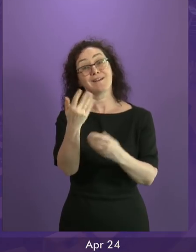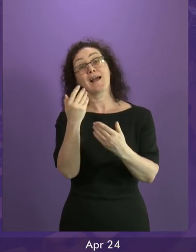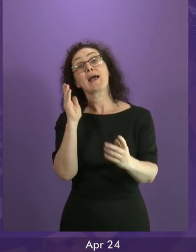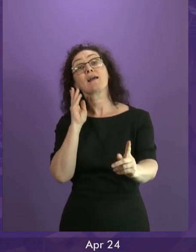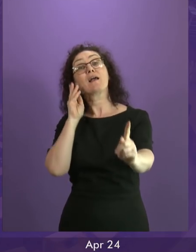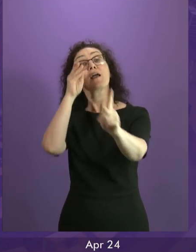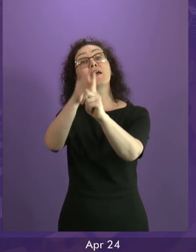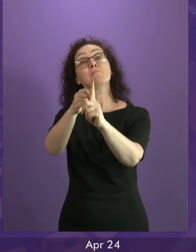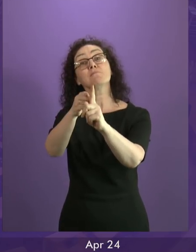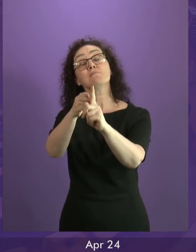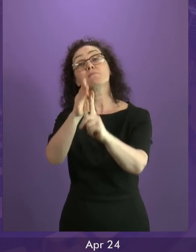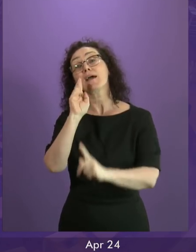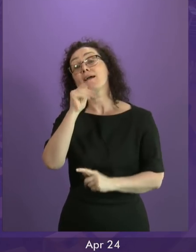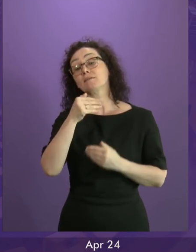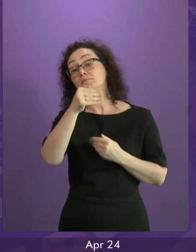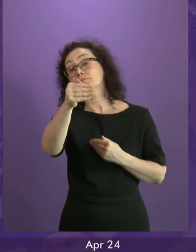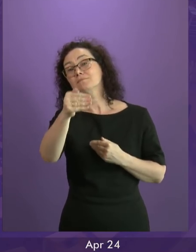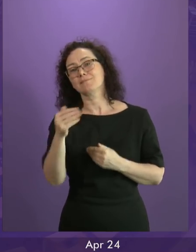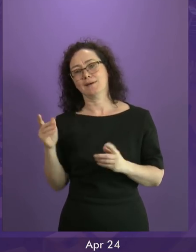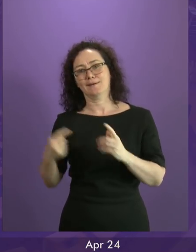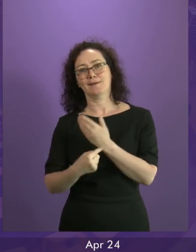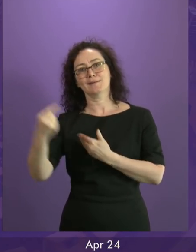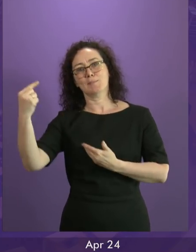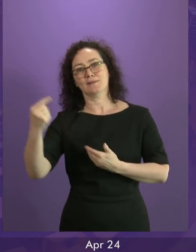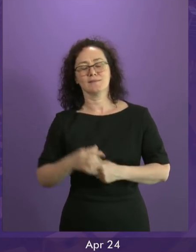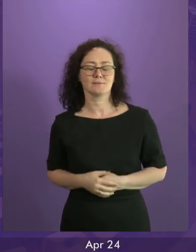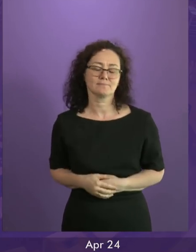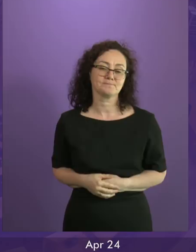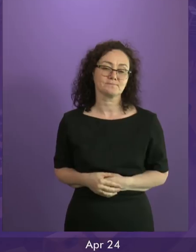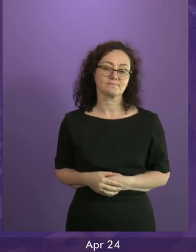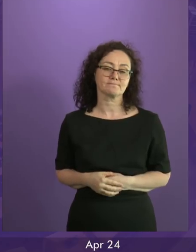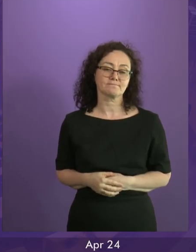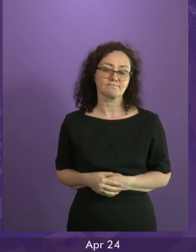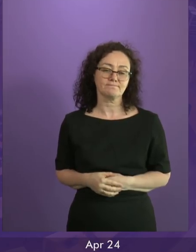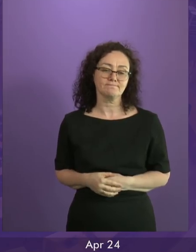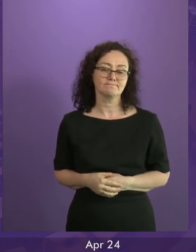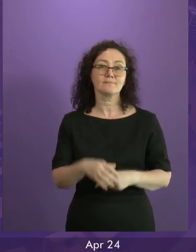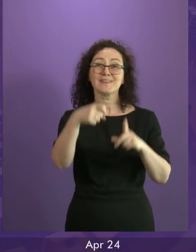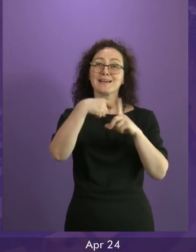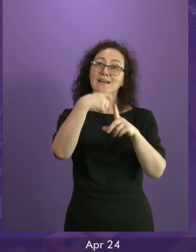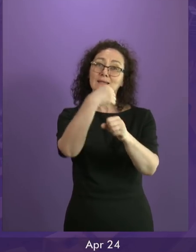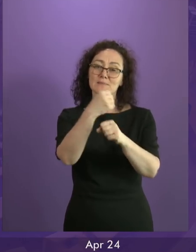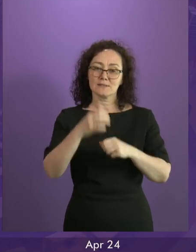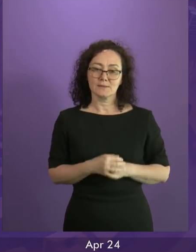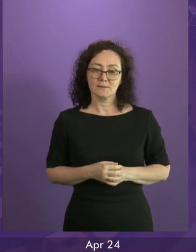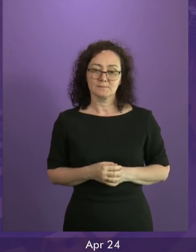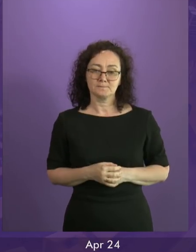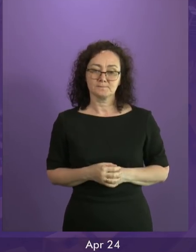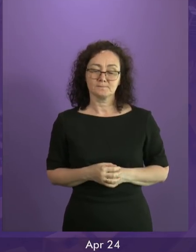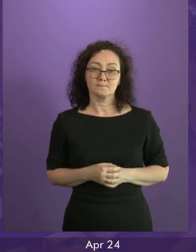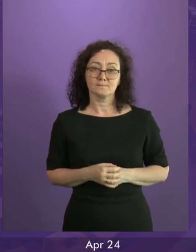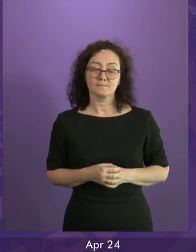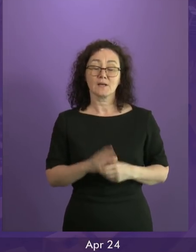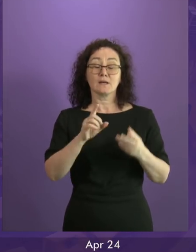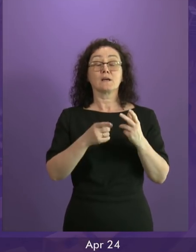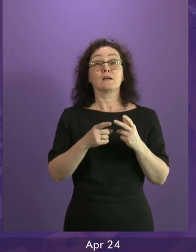country. Kenneth Gibson to be followed by Miles Briggs. Thank you, President Officer. The First Minister confirmed that if Scotland is taken out of the EU by a failed